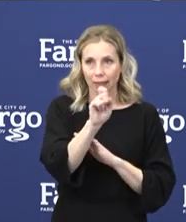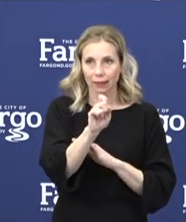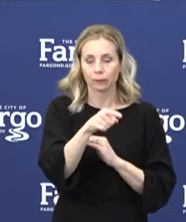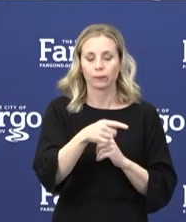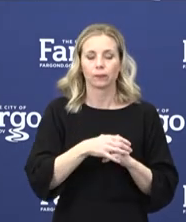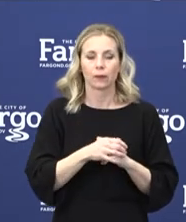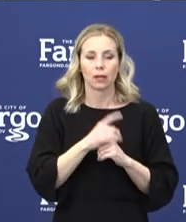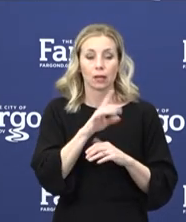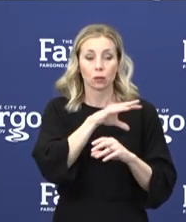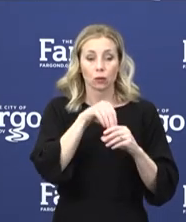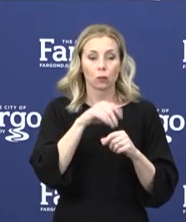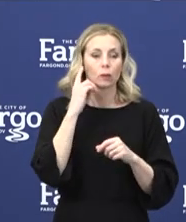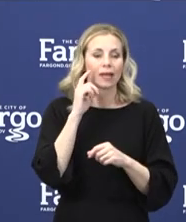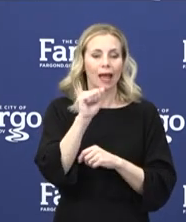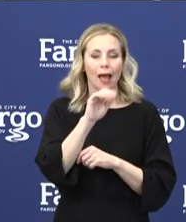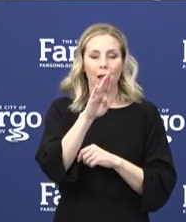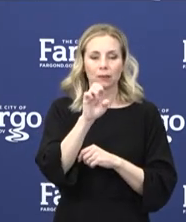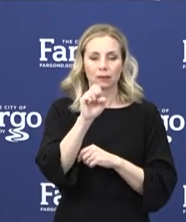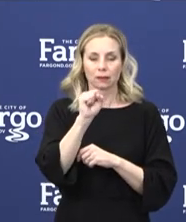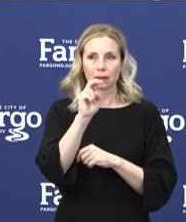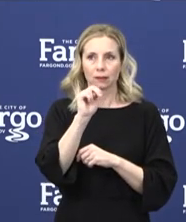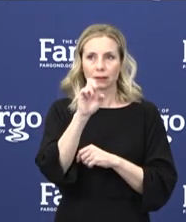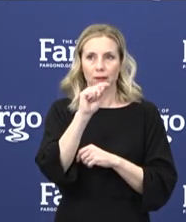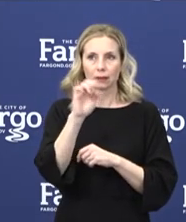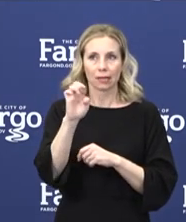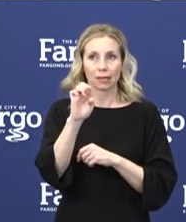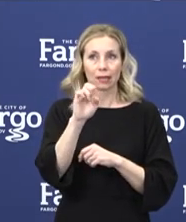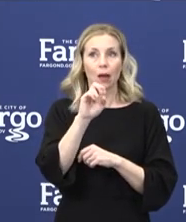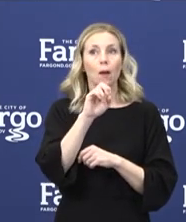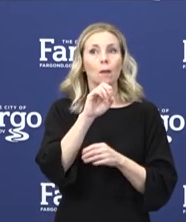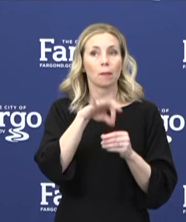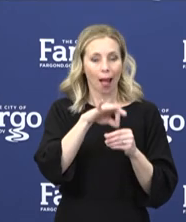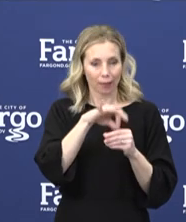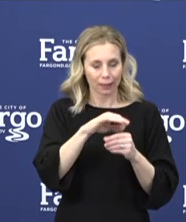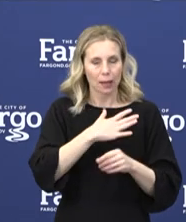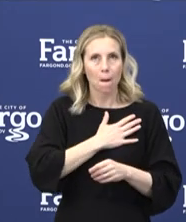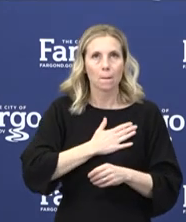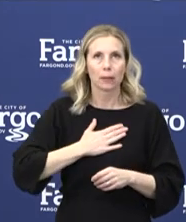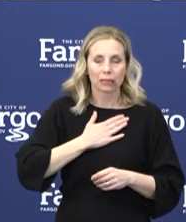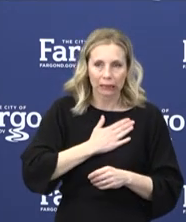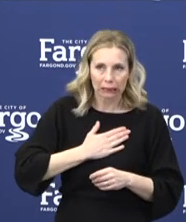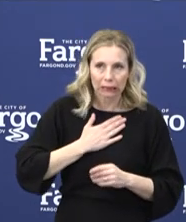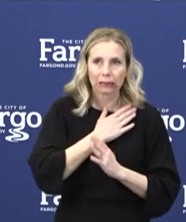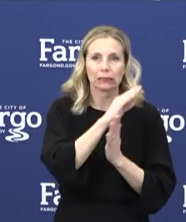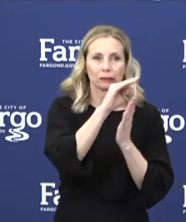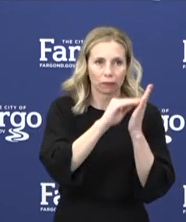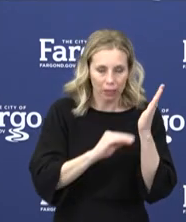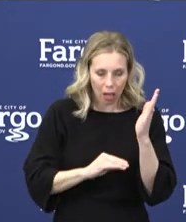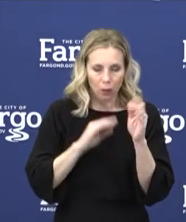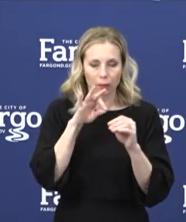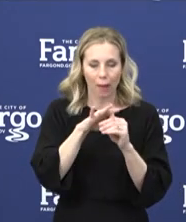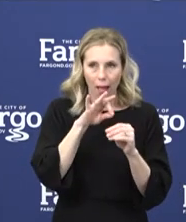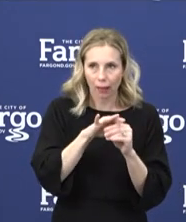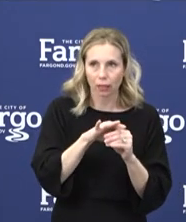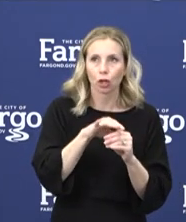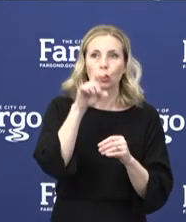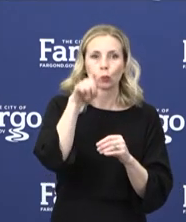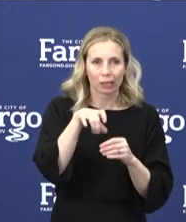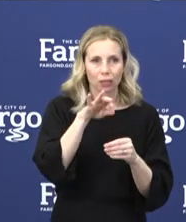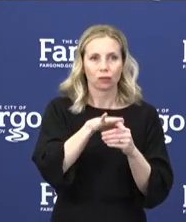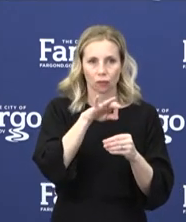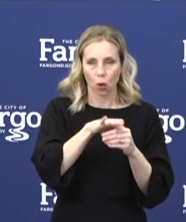application for an absentee ballot. Please complete the absentee ballot application. You need to vote.